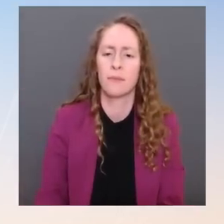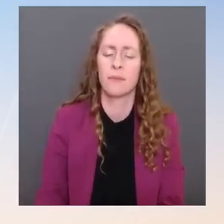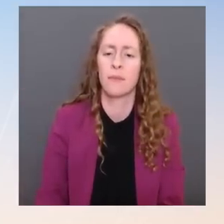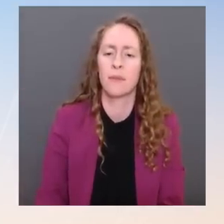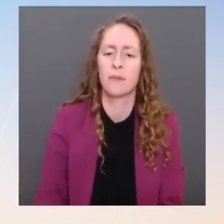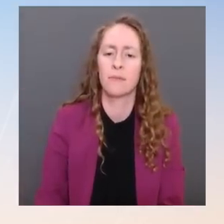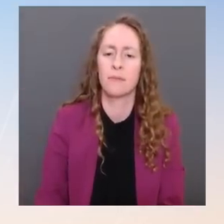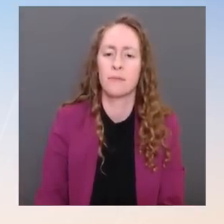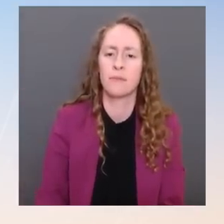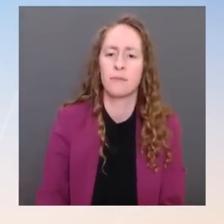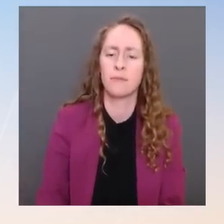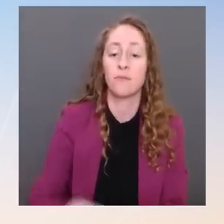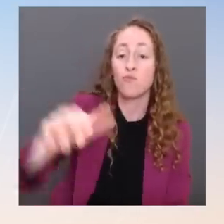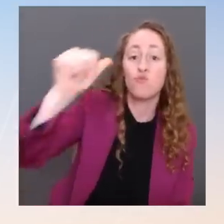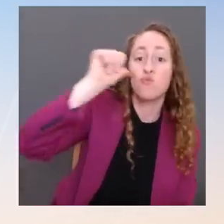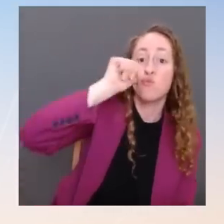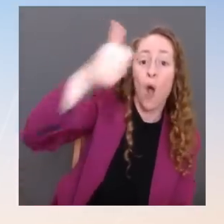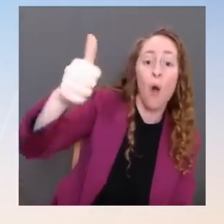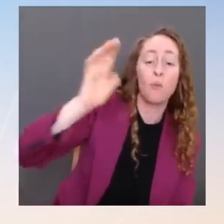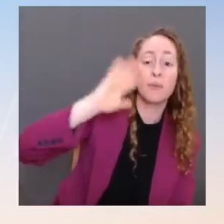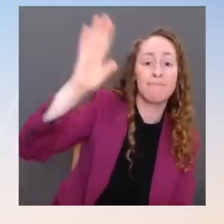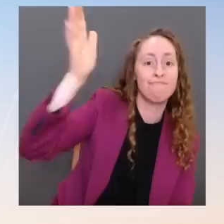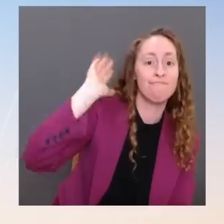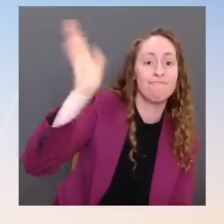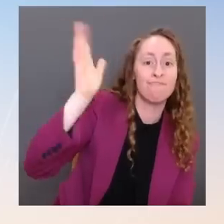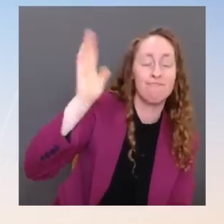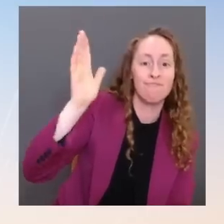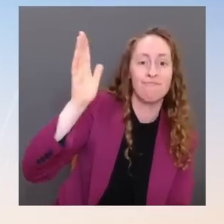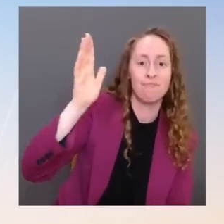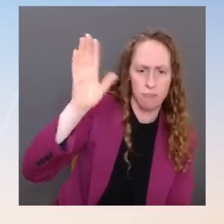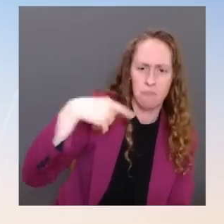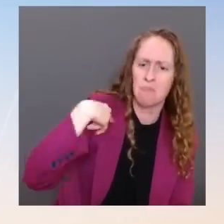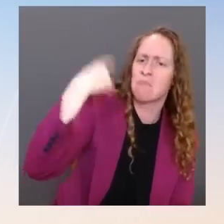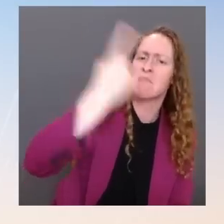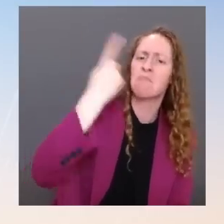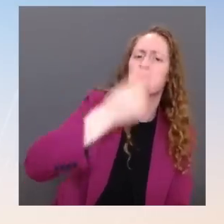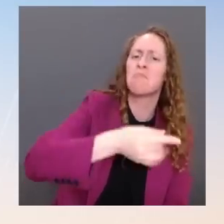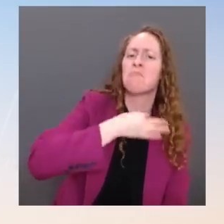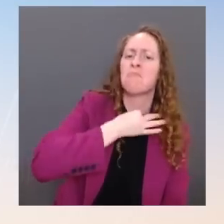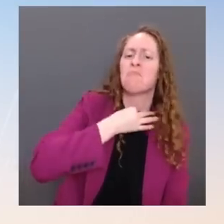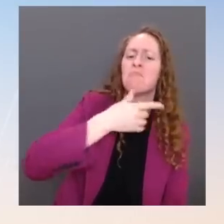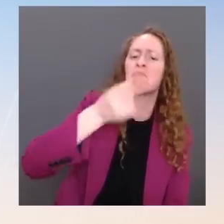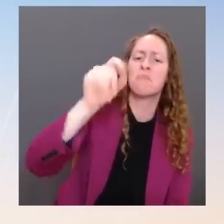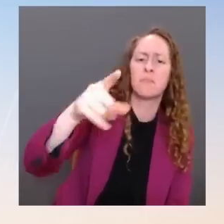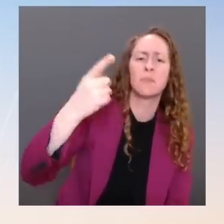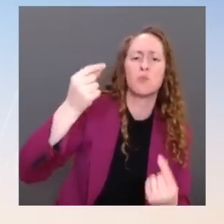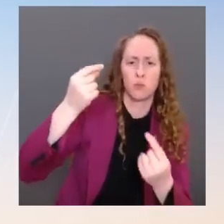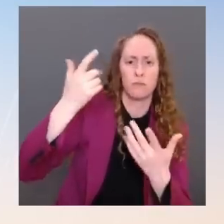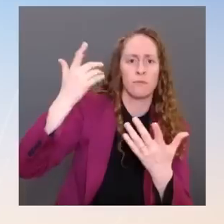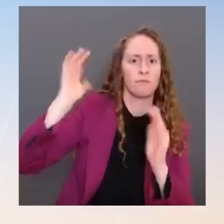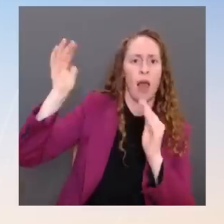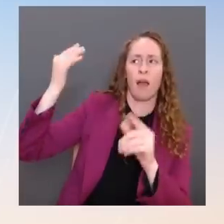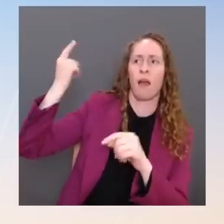that were issued last year by Summers and Ratner and so on. In retrospect, were they right that